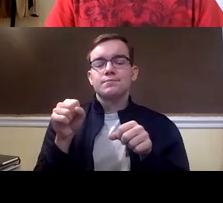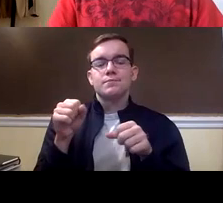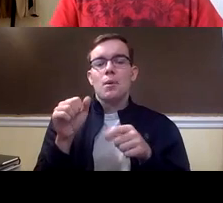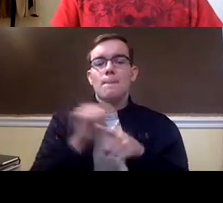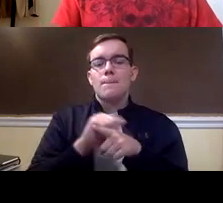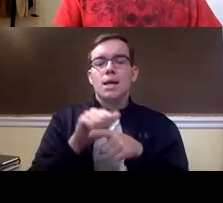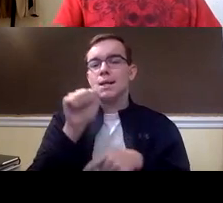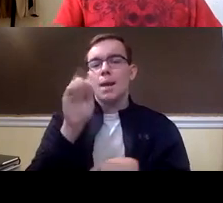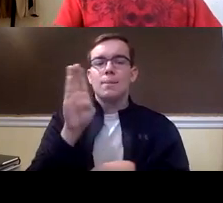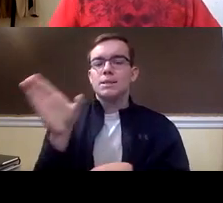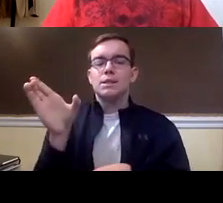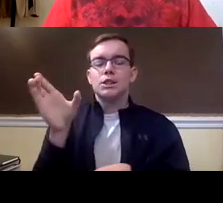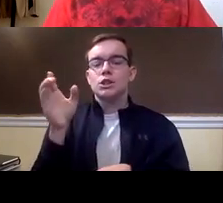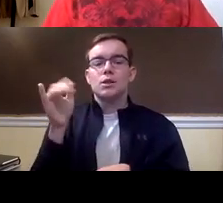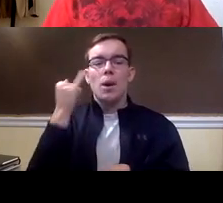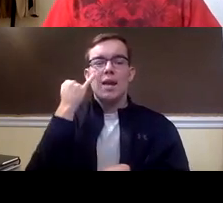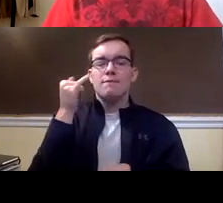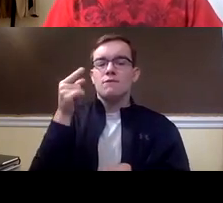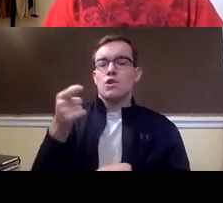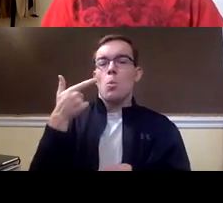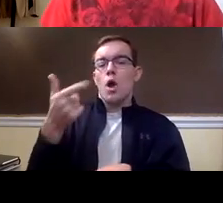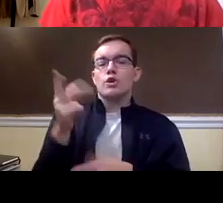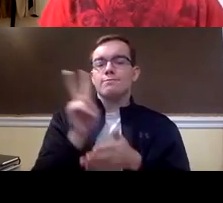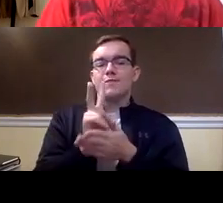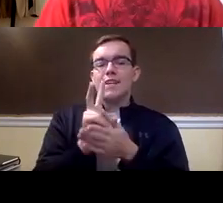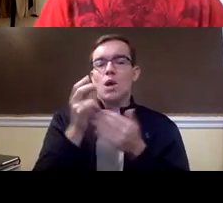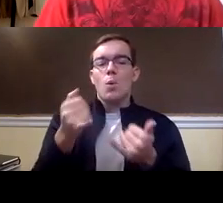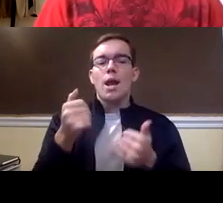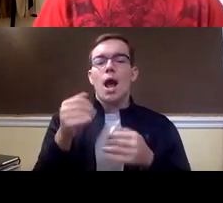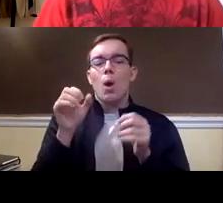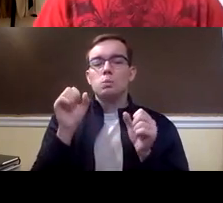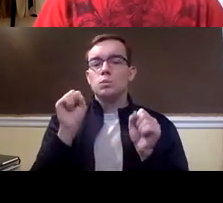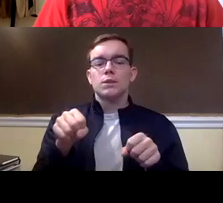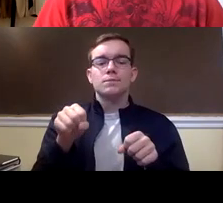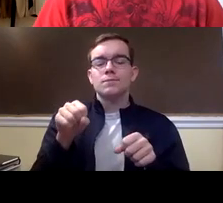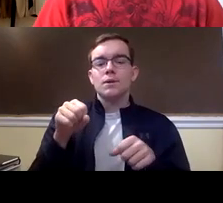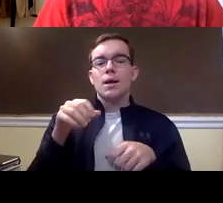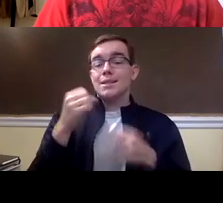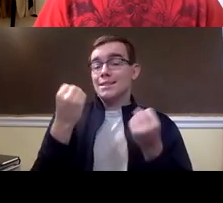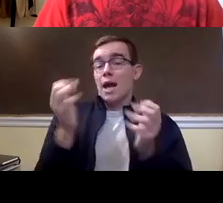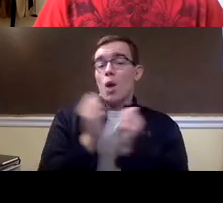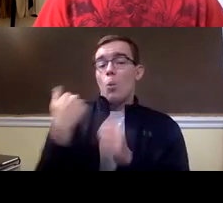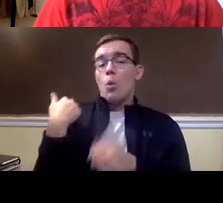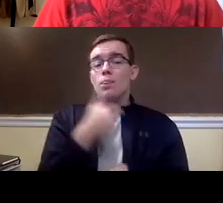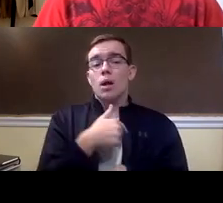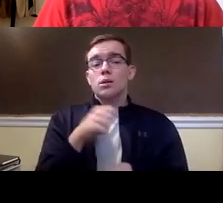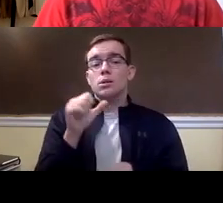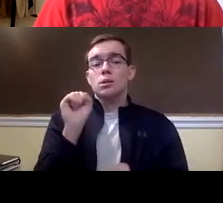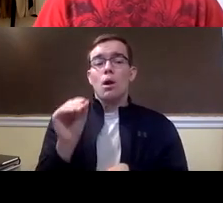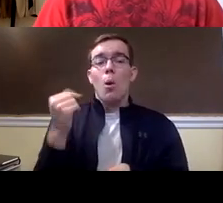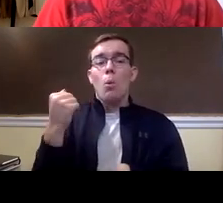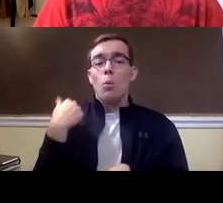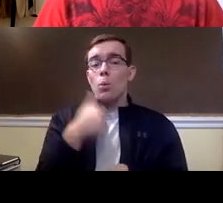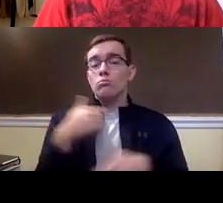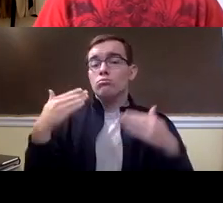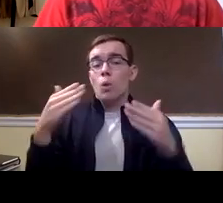so this maybe we can just very quickly run through the alphabet for those of you who are here watching